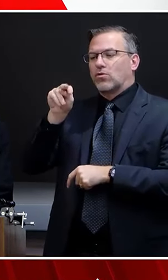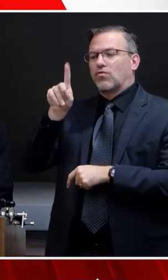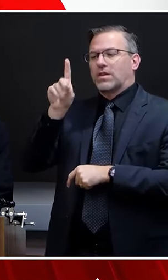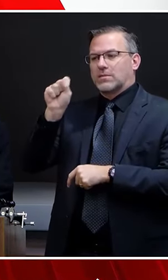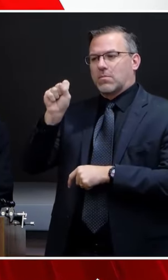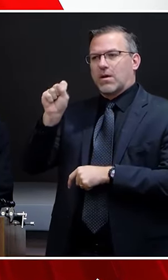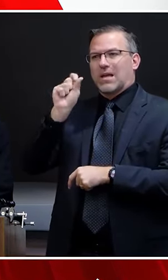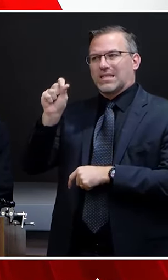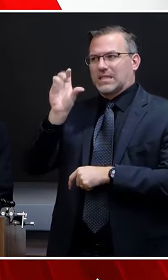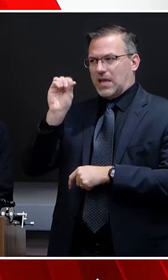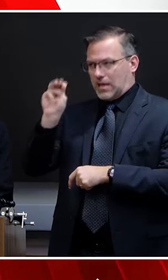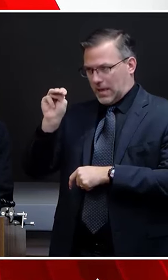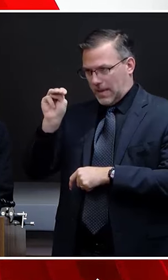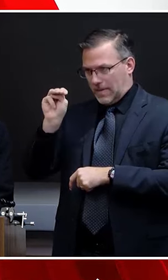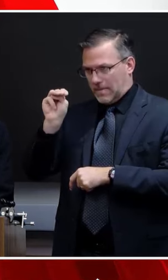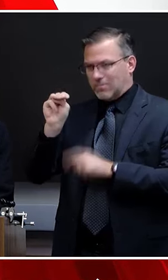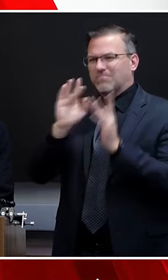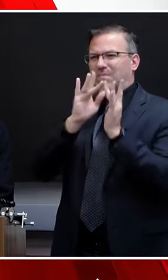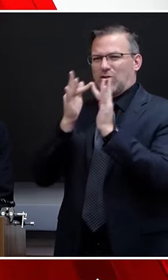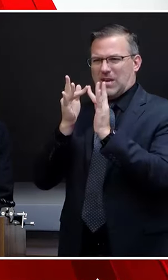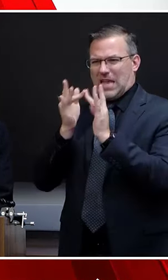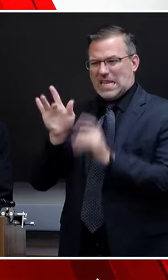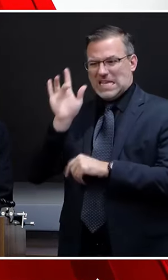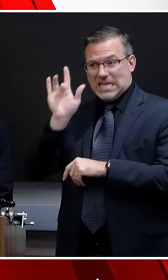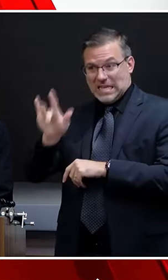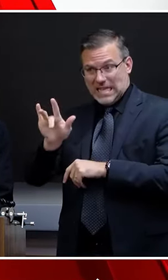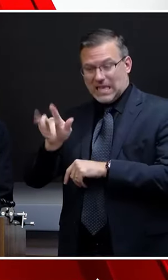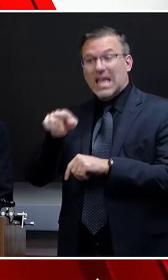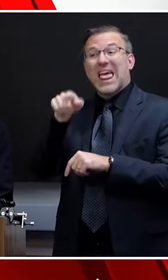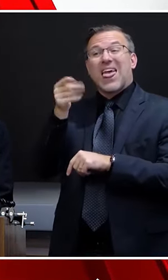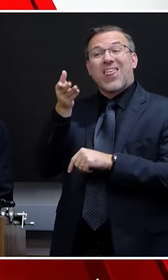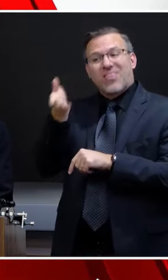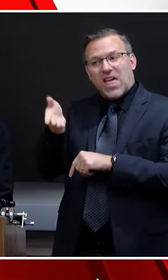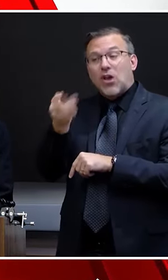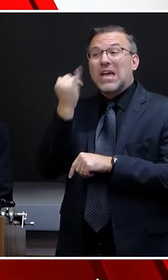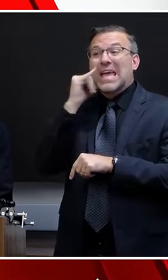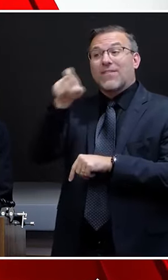From there you can both request assistance and also make donations and volunteer.